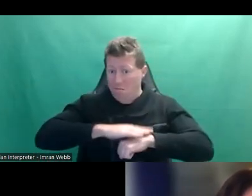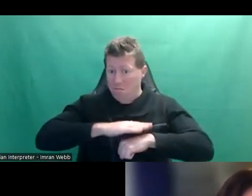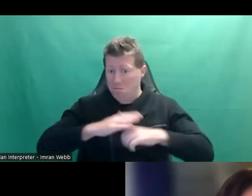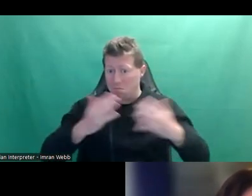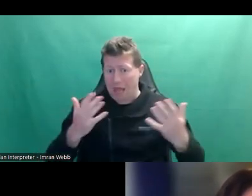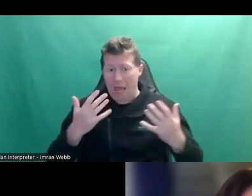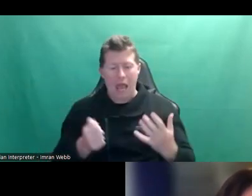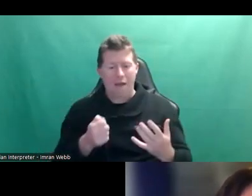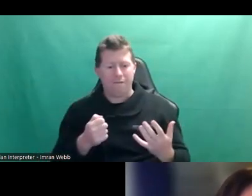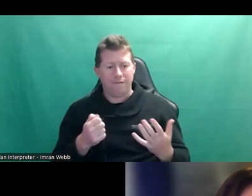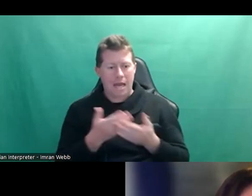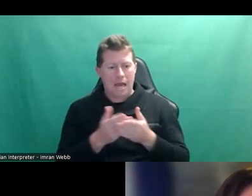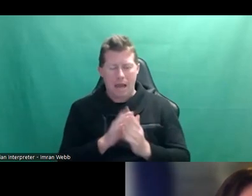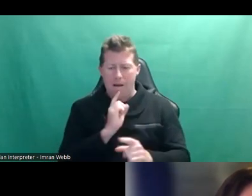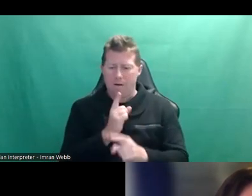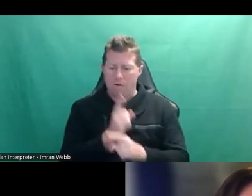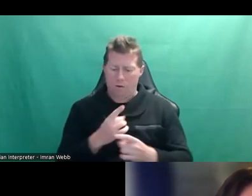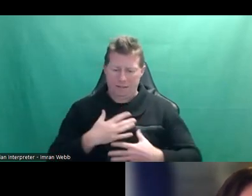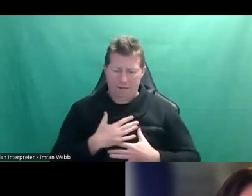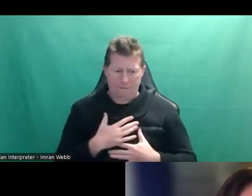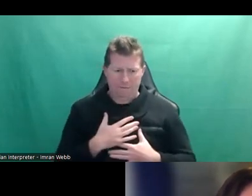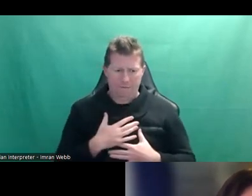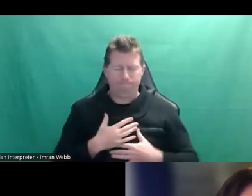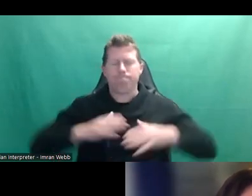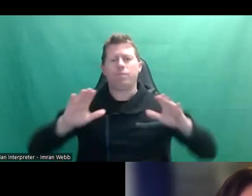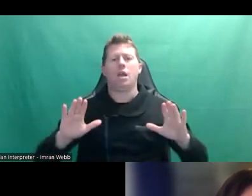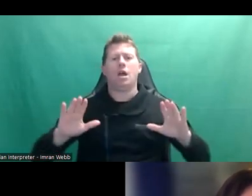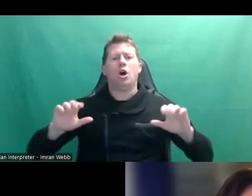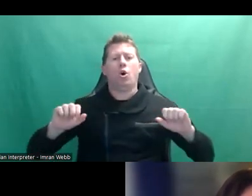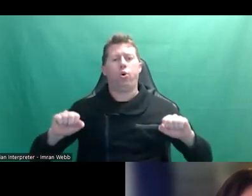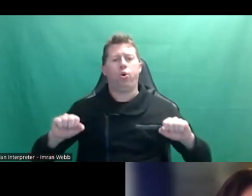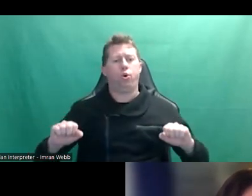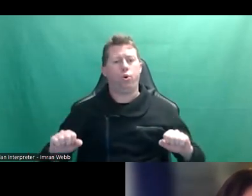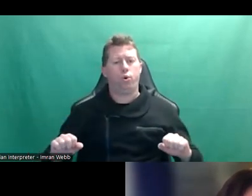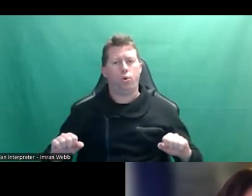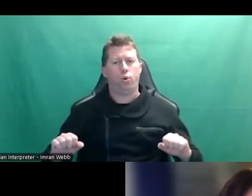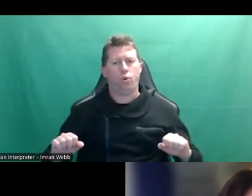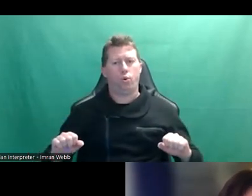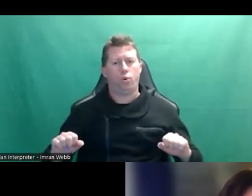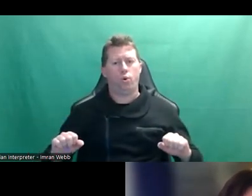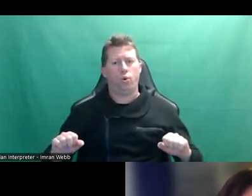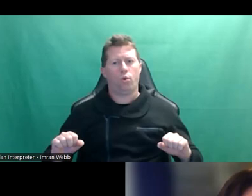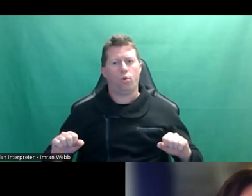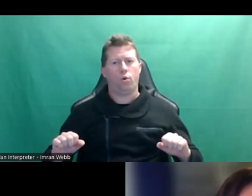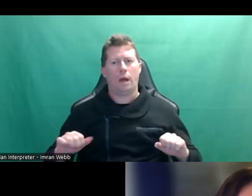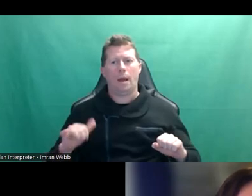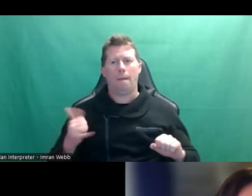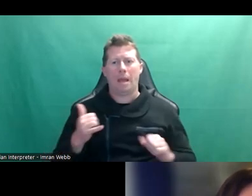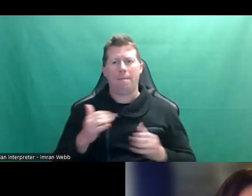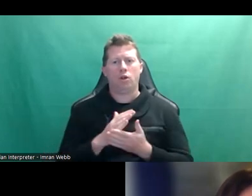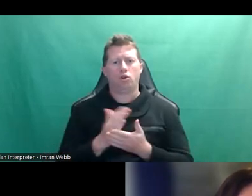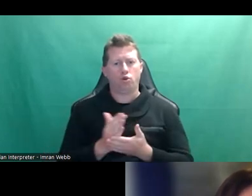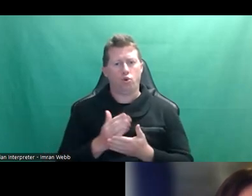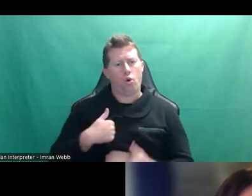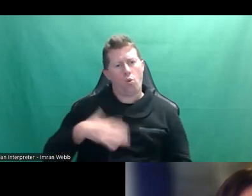to say, actually, I just need to take a breath or I'm not sure what I want.